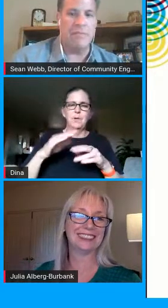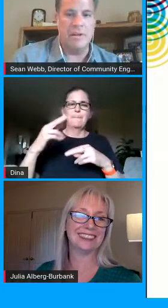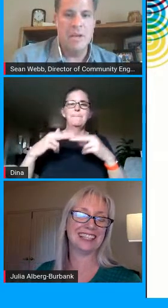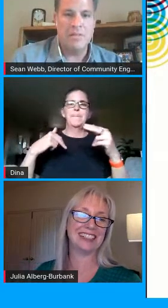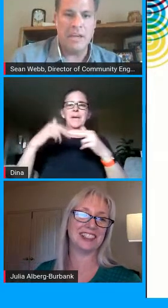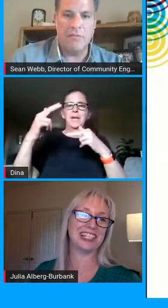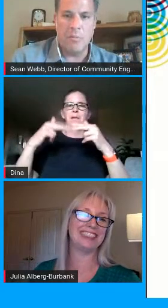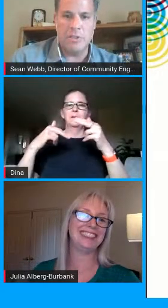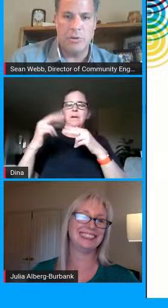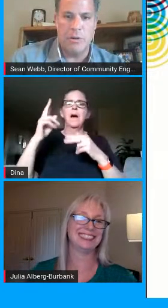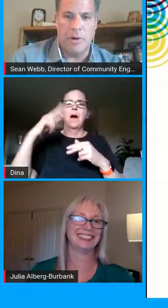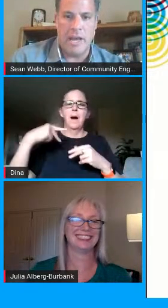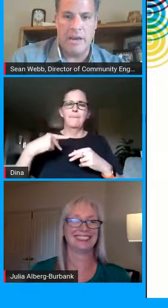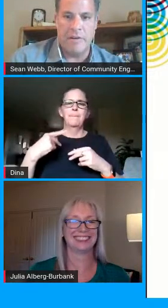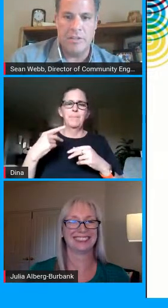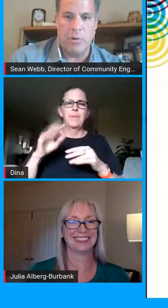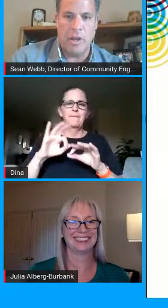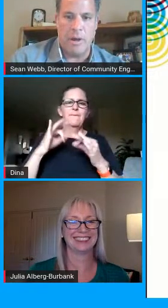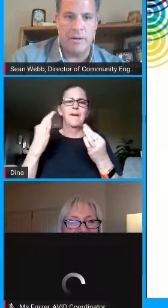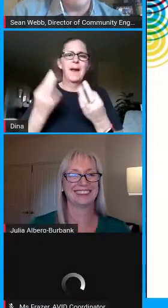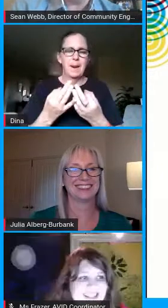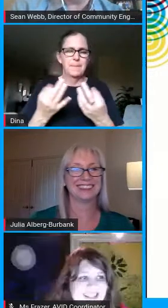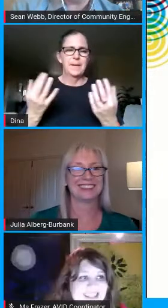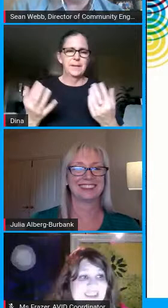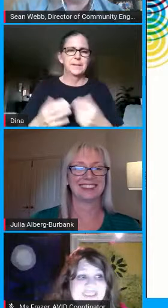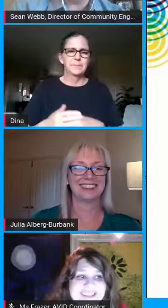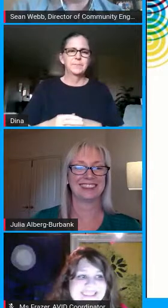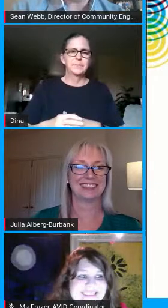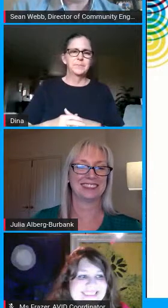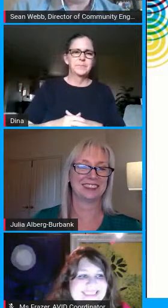definitely thank you very much julia we're going to have uh tori come on